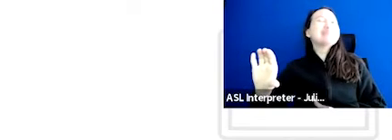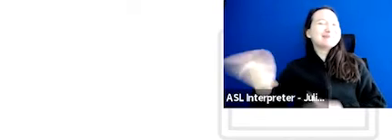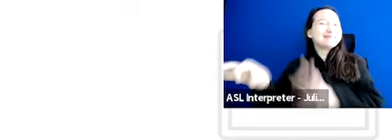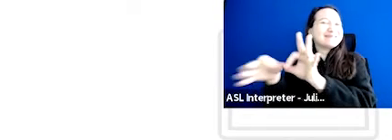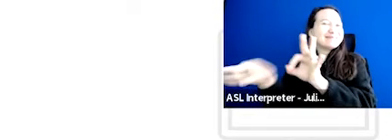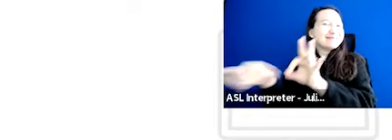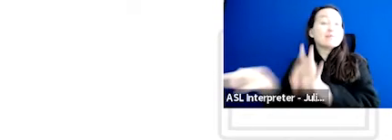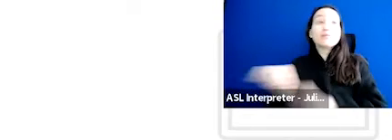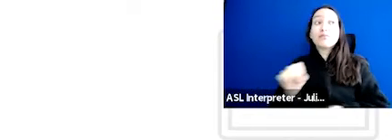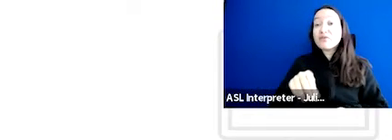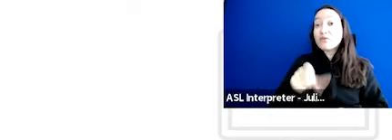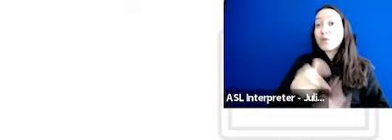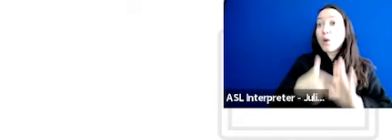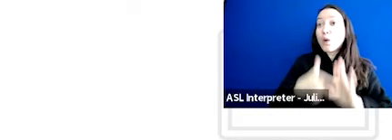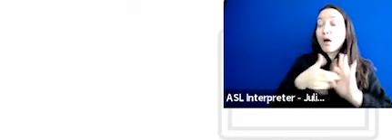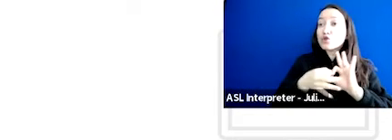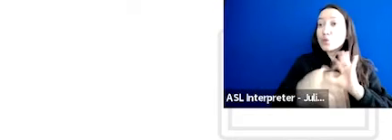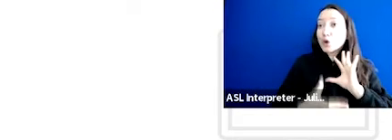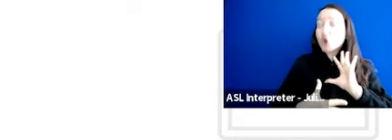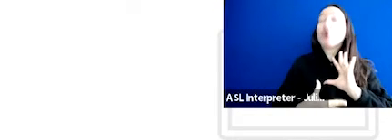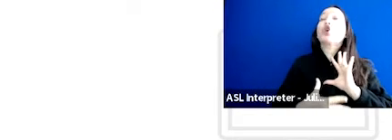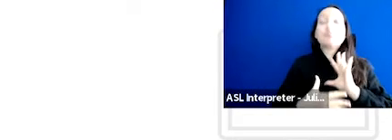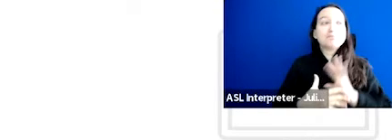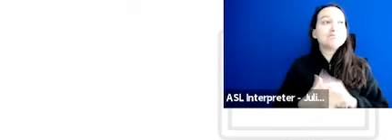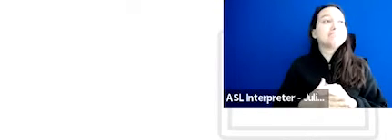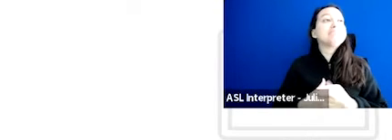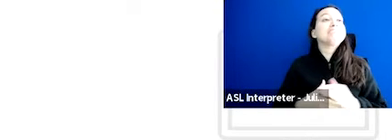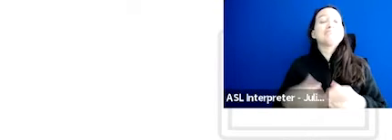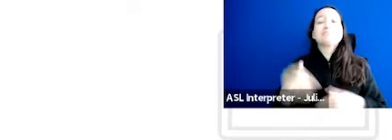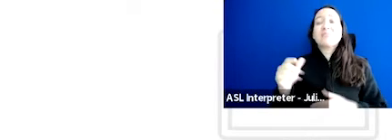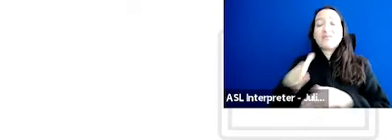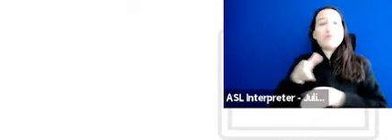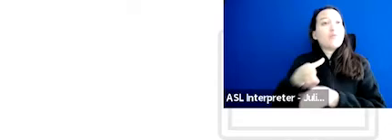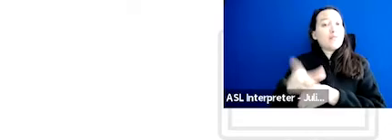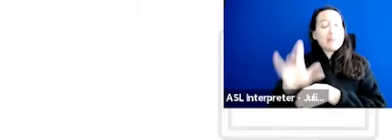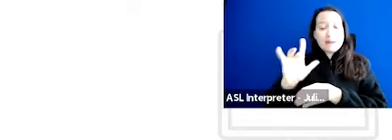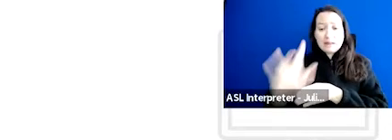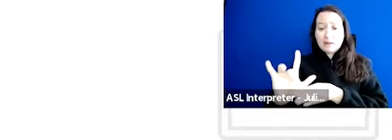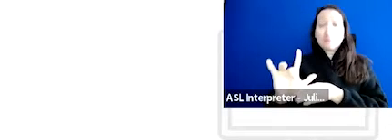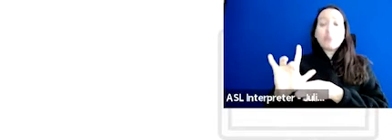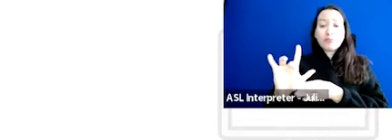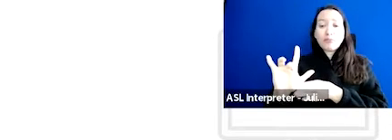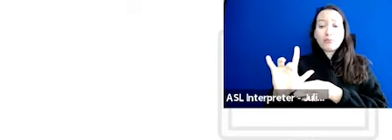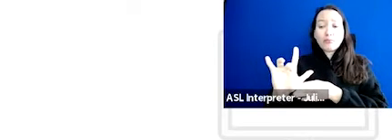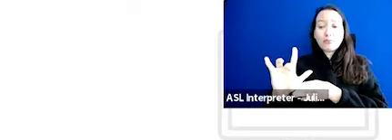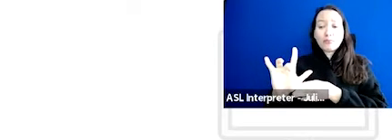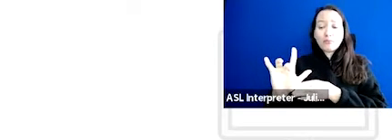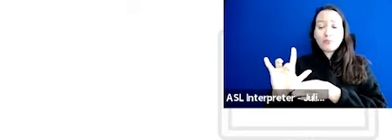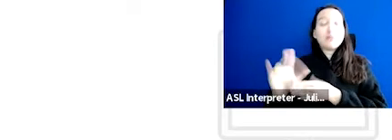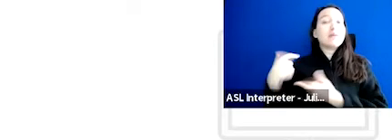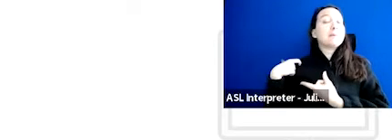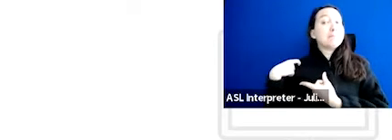Also, if you need interpretation, we do have an area that you can click for Espanol.